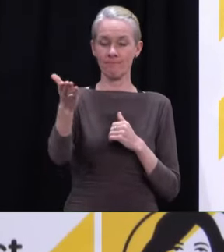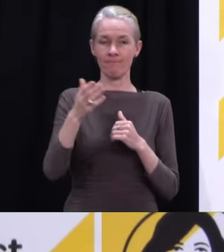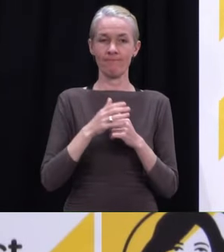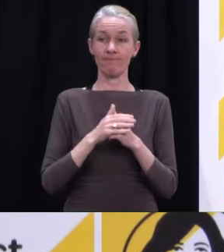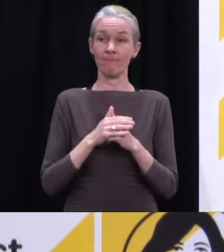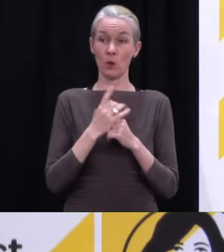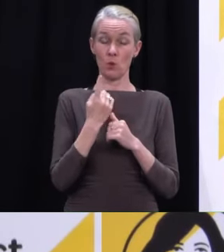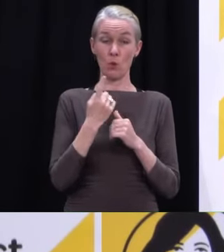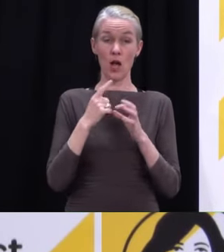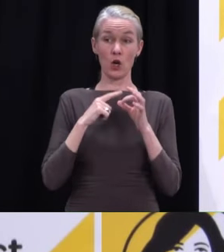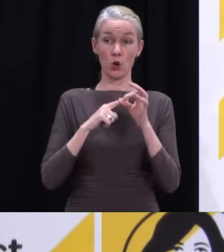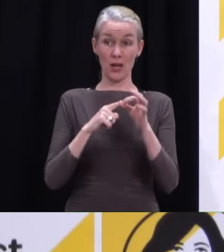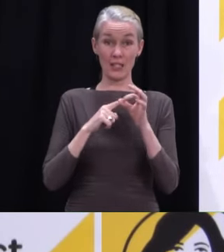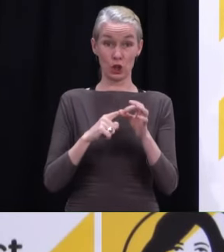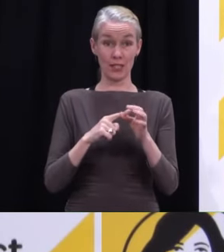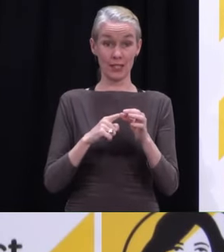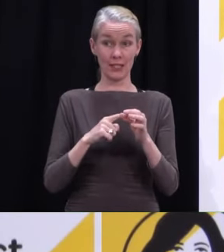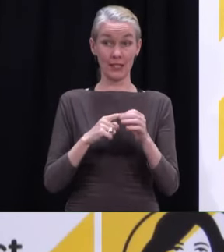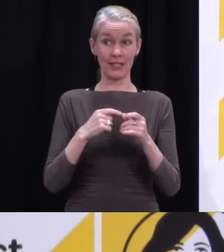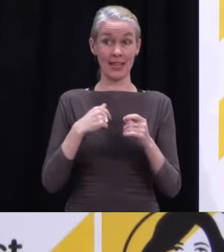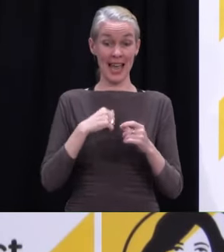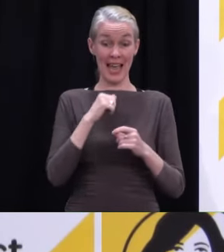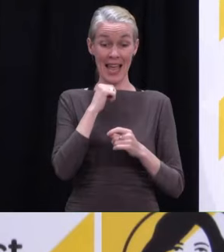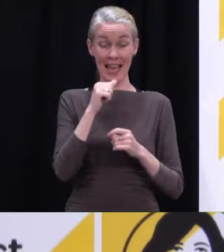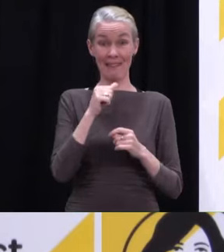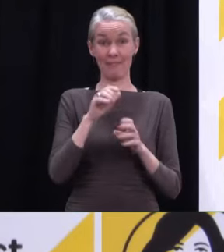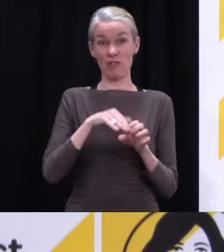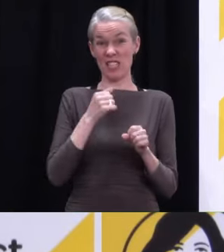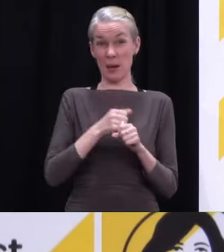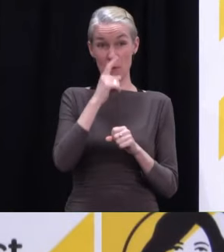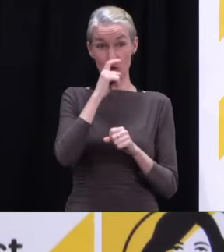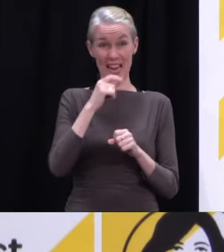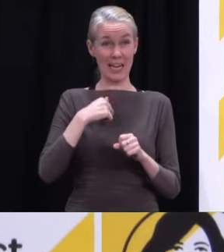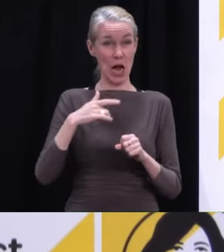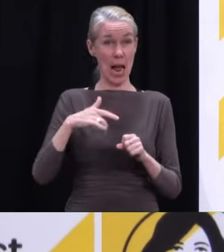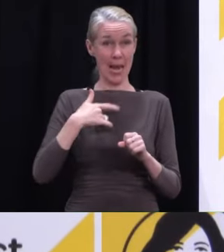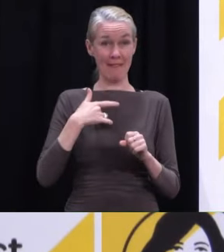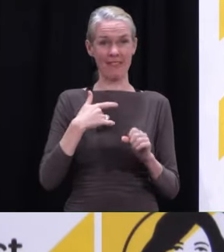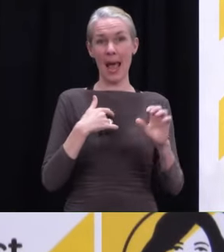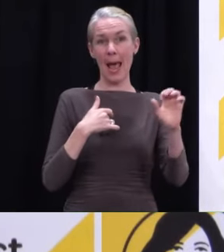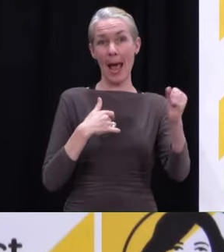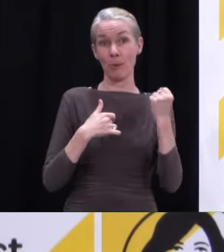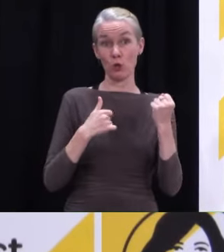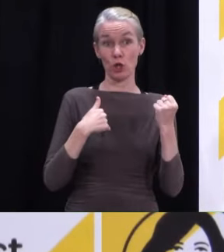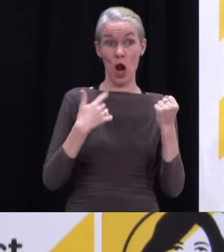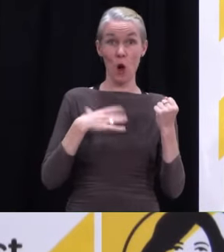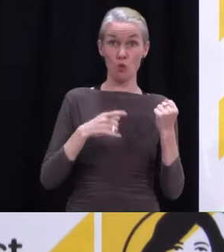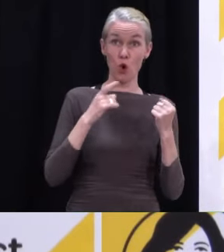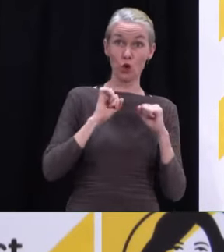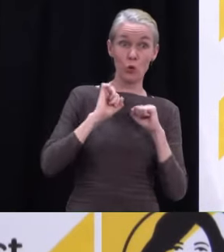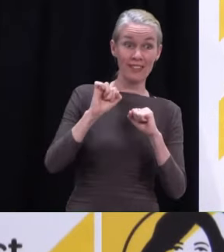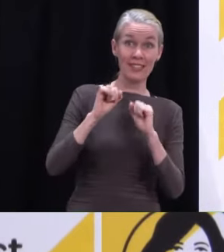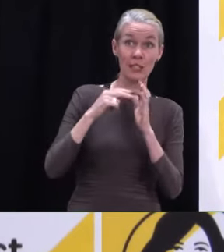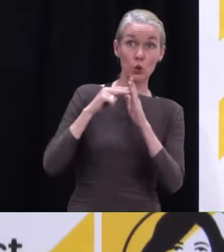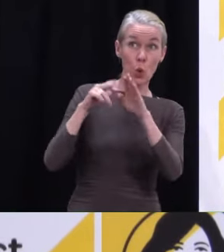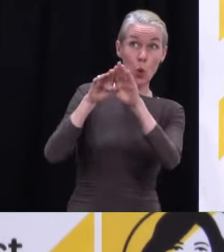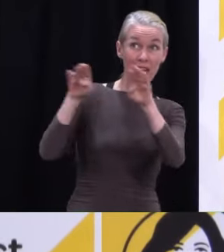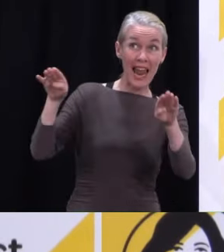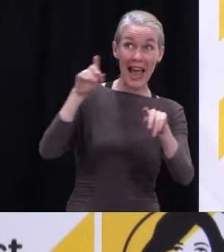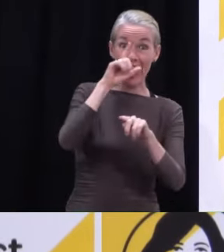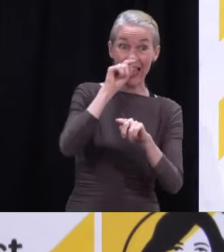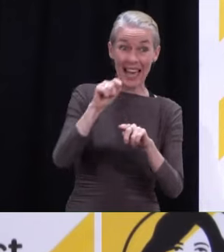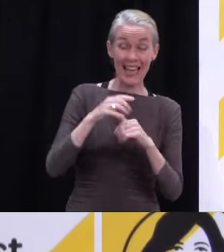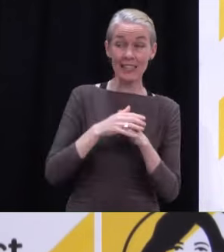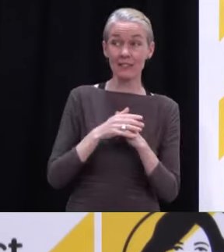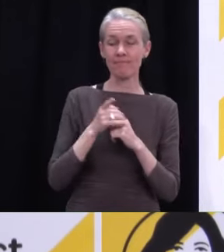through to visit Northland? The focus, as I understand it with the work with officials and with mayors, has really been those coming in Northland to come